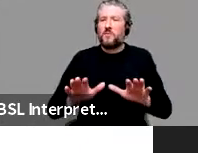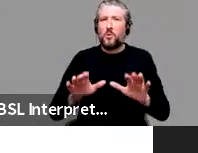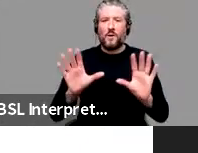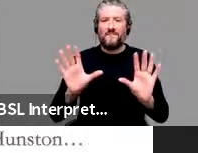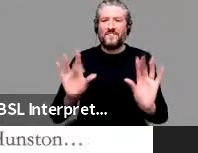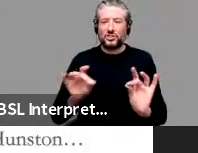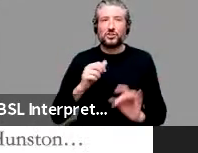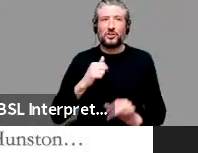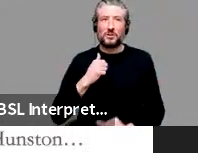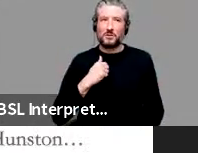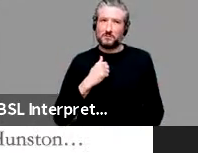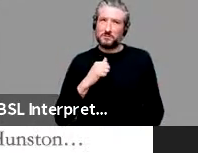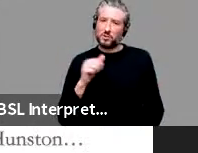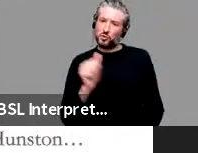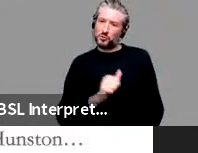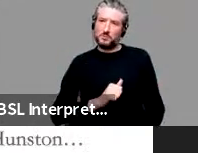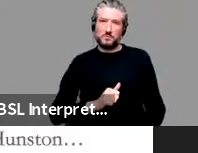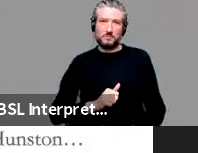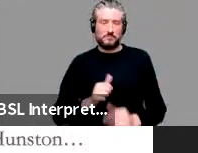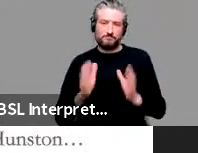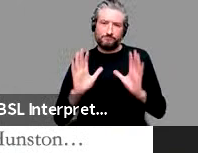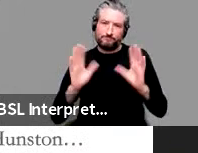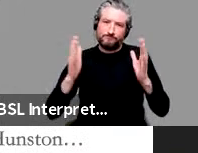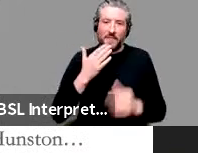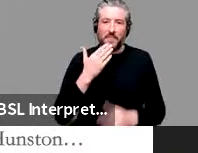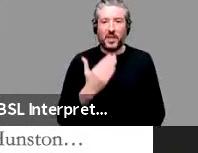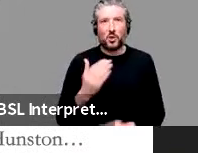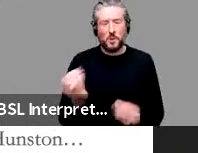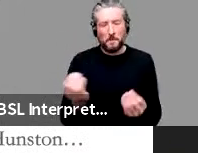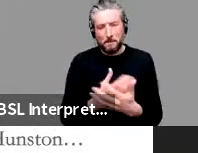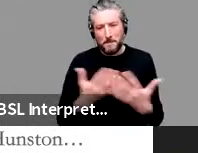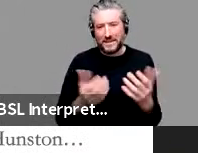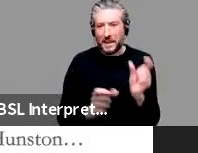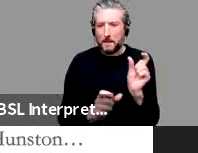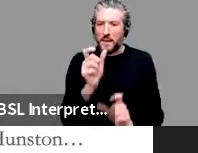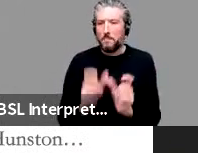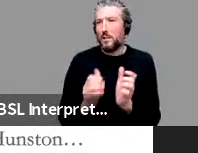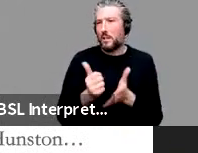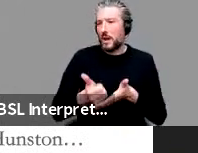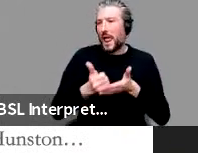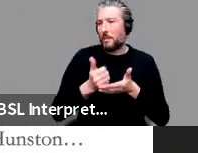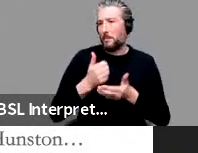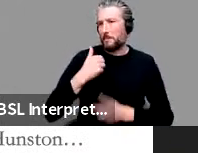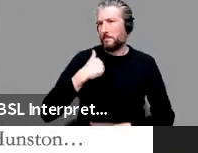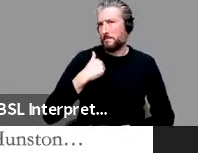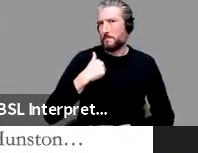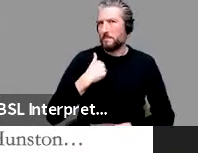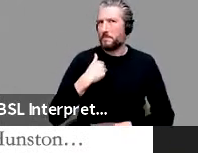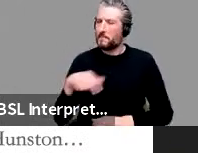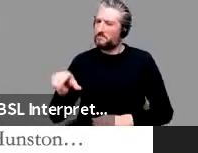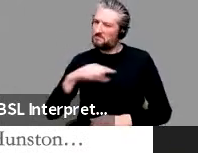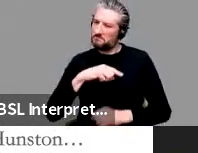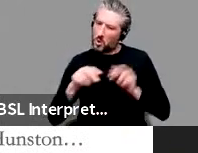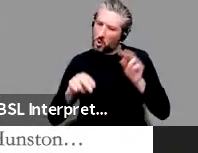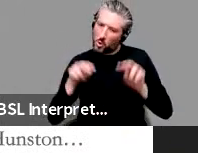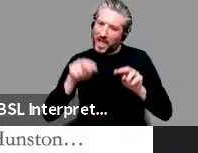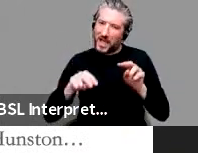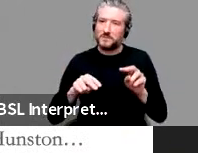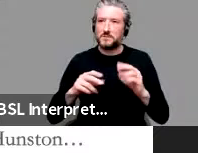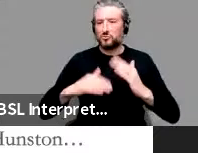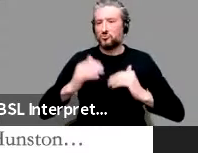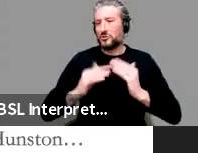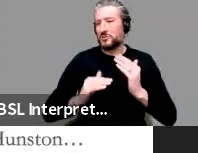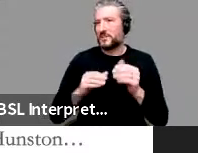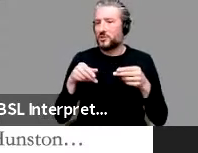people who've influenced me and who are working on many aspects of the constructionist approach. So the approach is much more than,